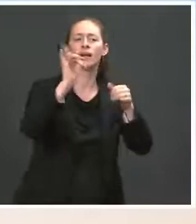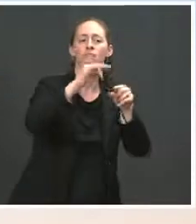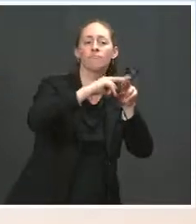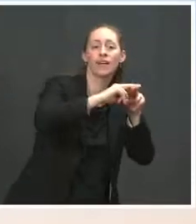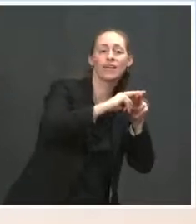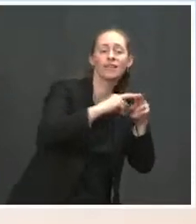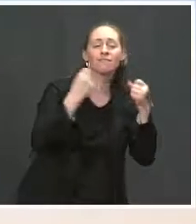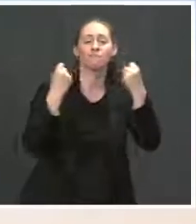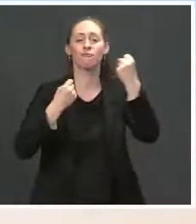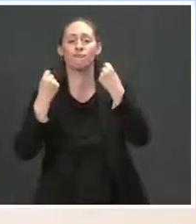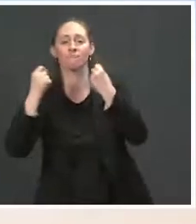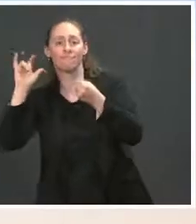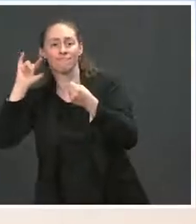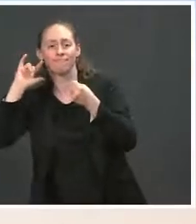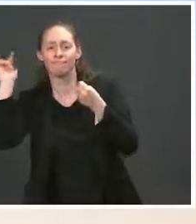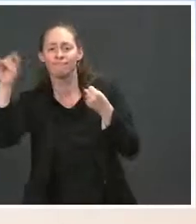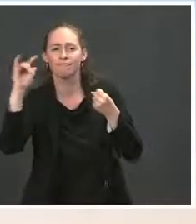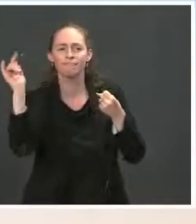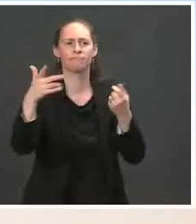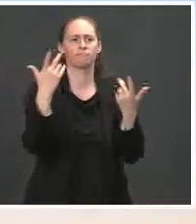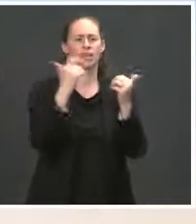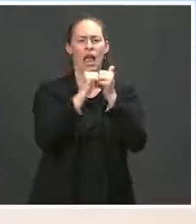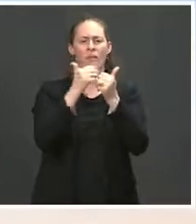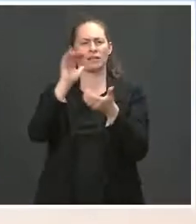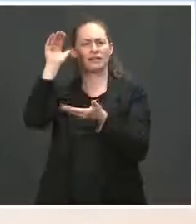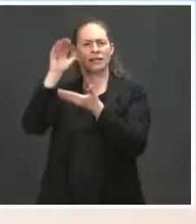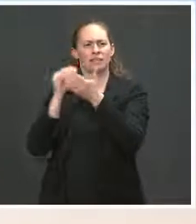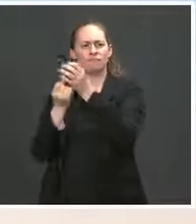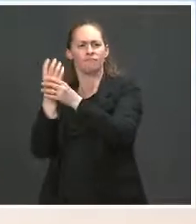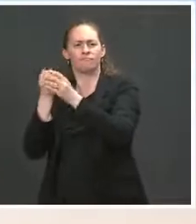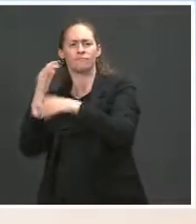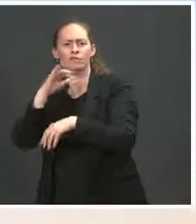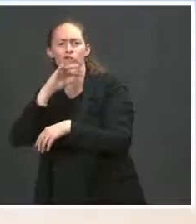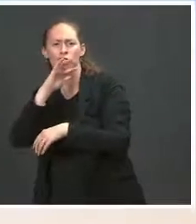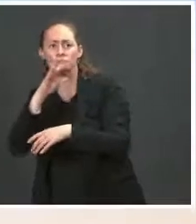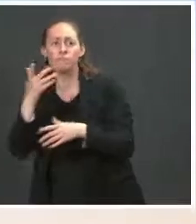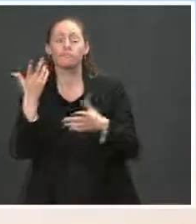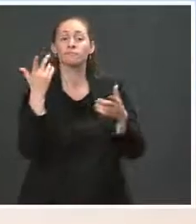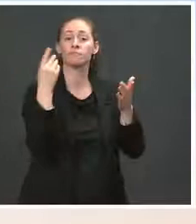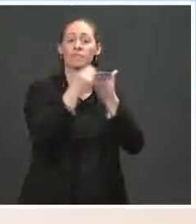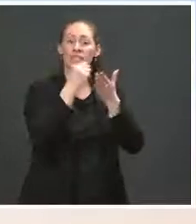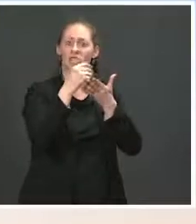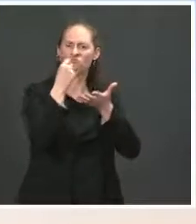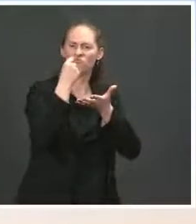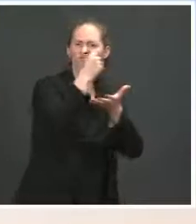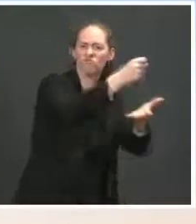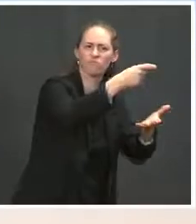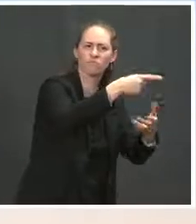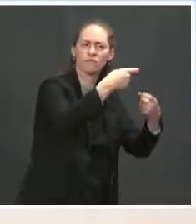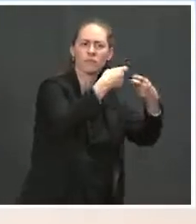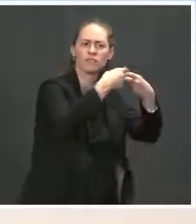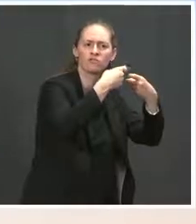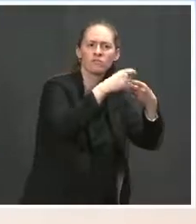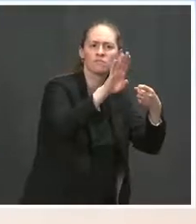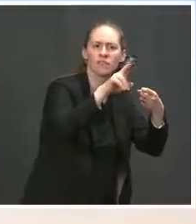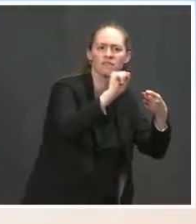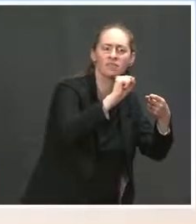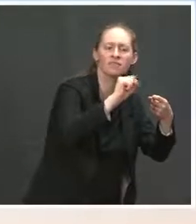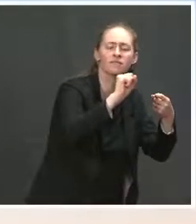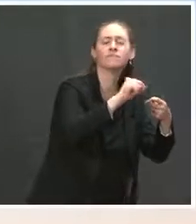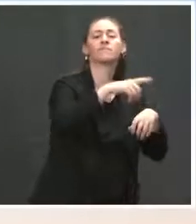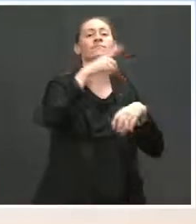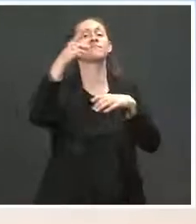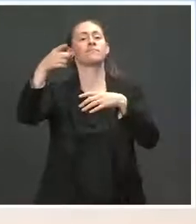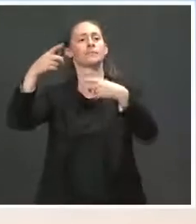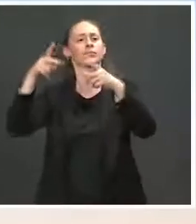funding for lower emission buses and expanding access to electric vehicle charging stations. The Department of Defense is announcing a plan